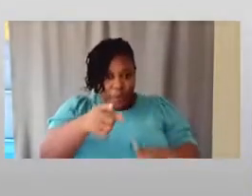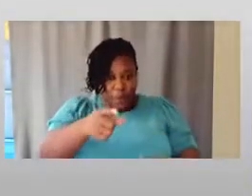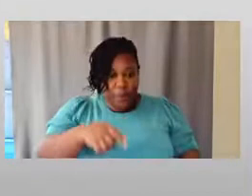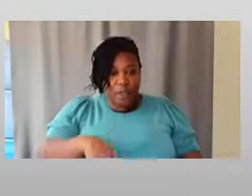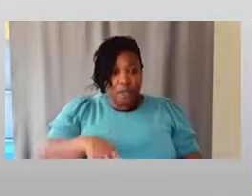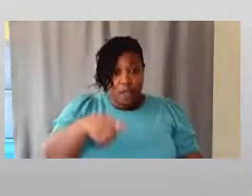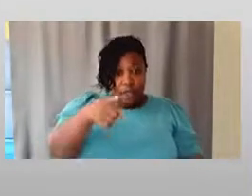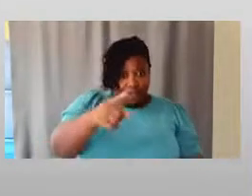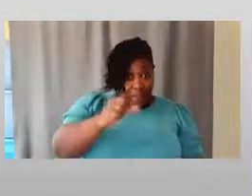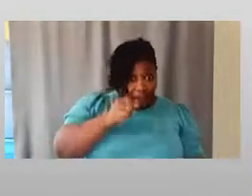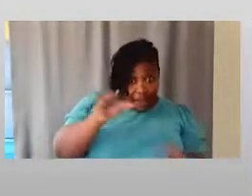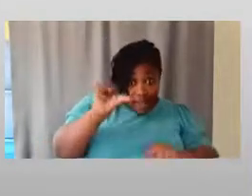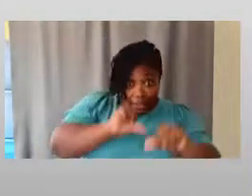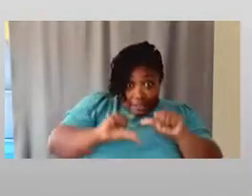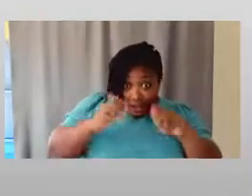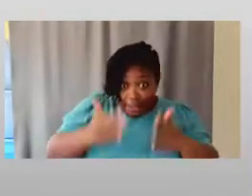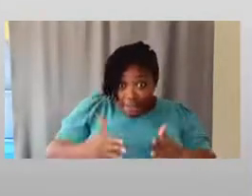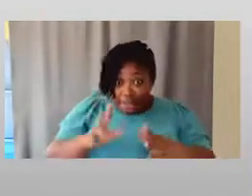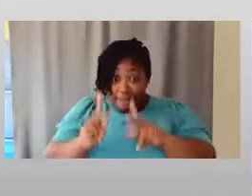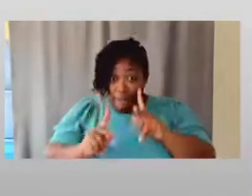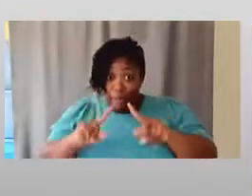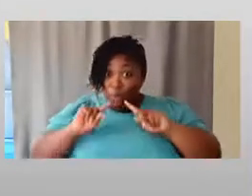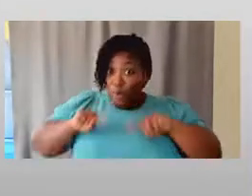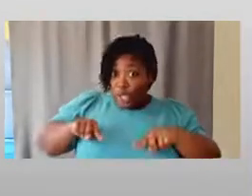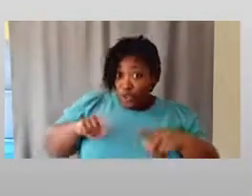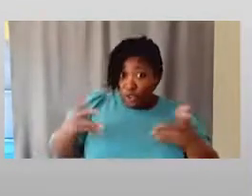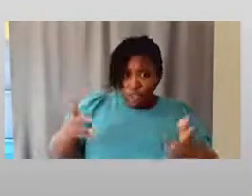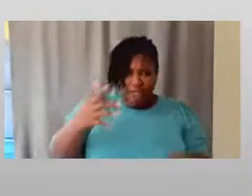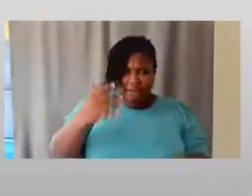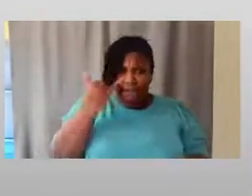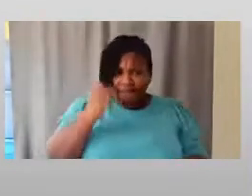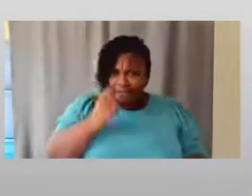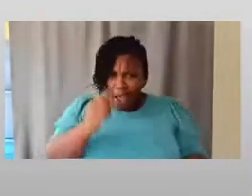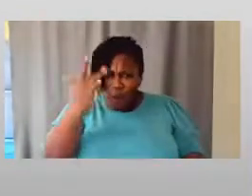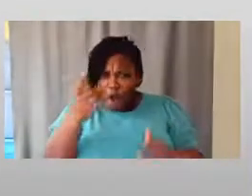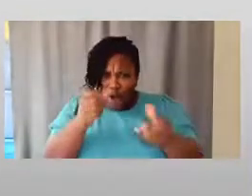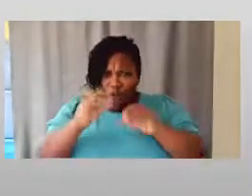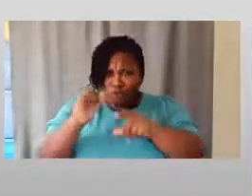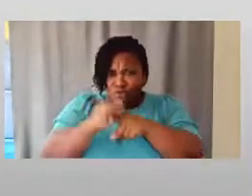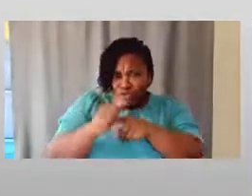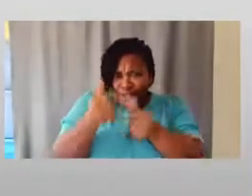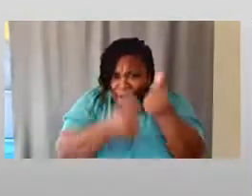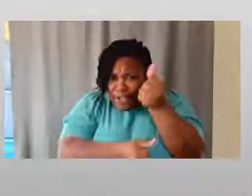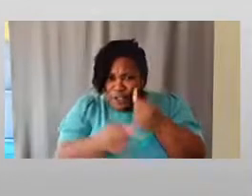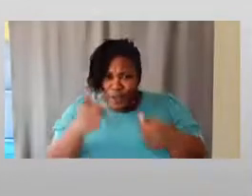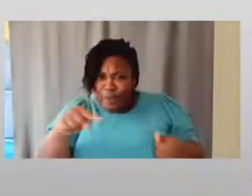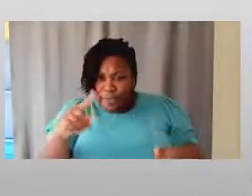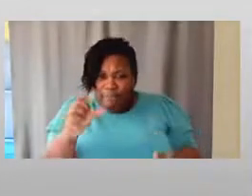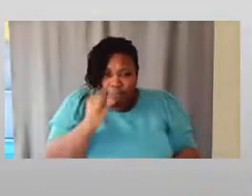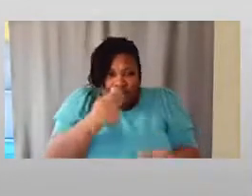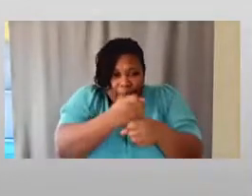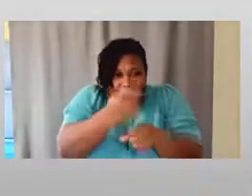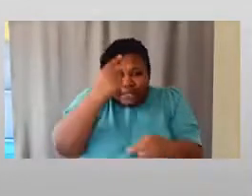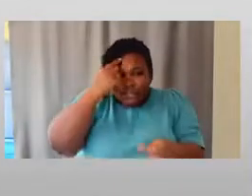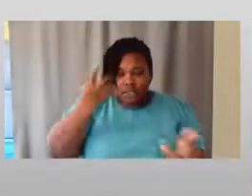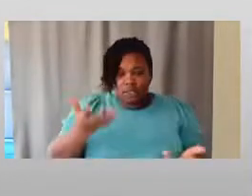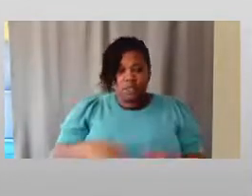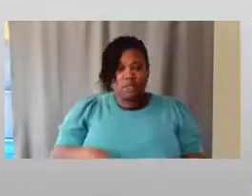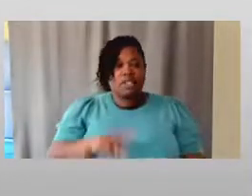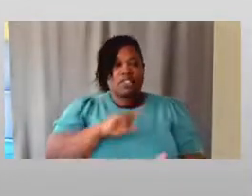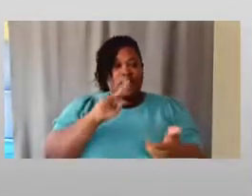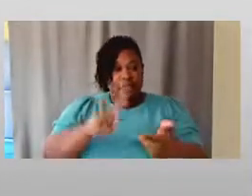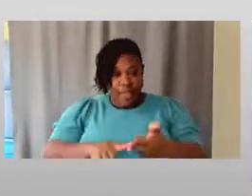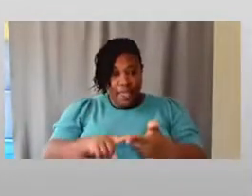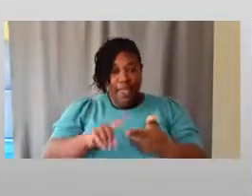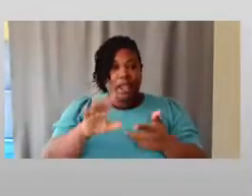Are they not scientists, the people that you're answered to? And if not, then why are you training under them? That just doesn't make sense. And so the fact that